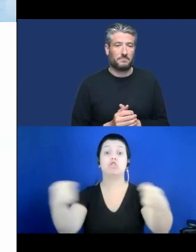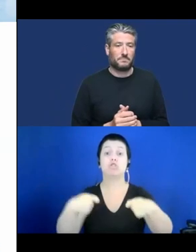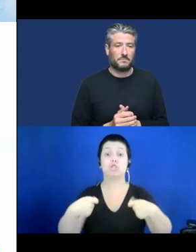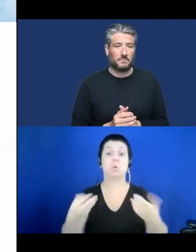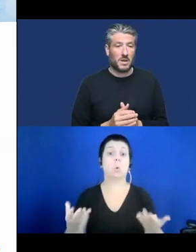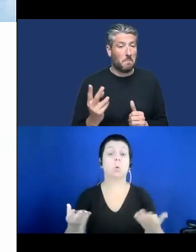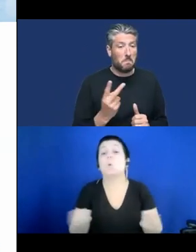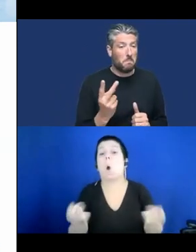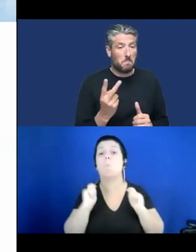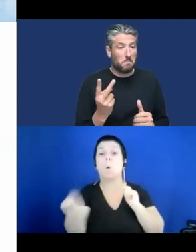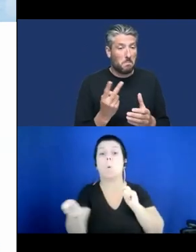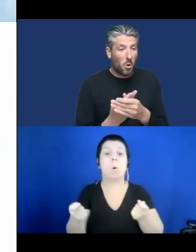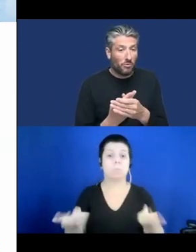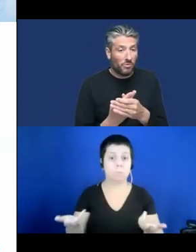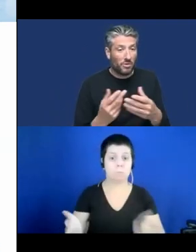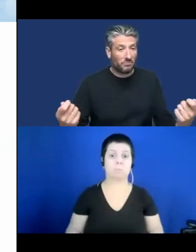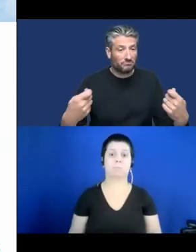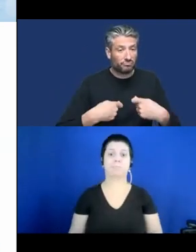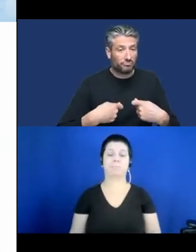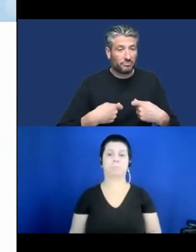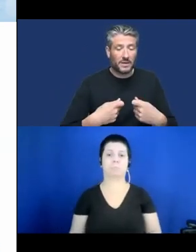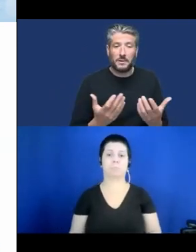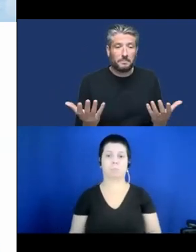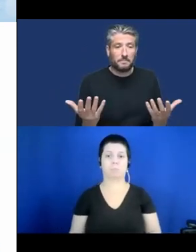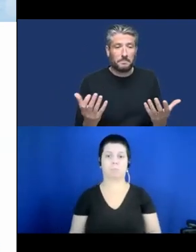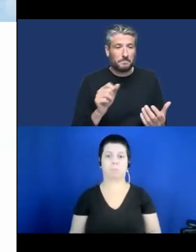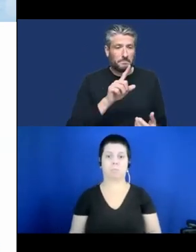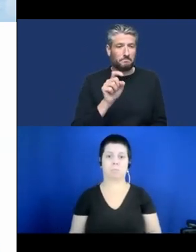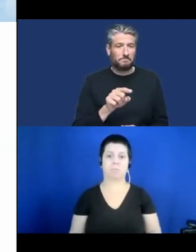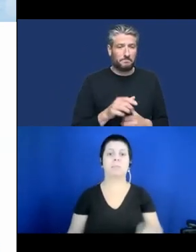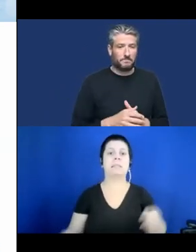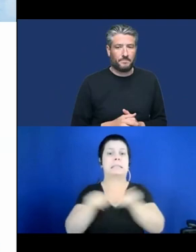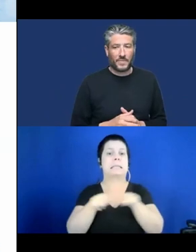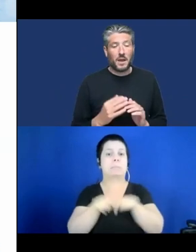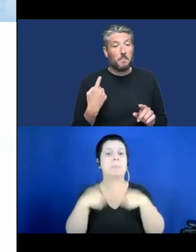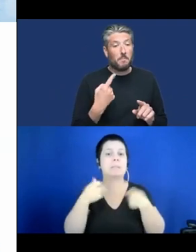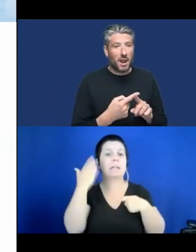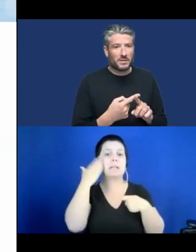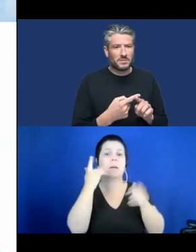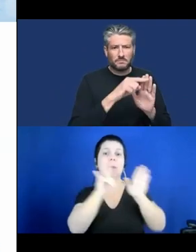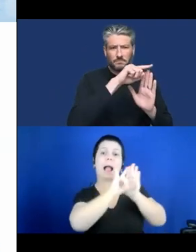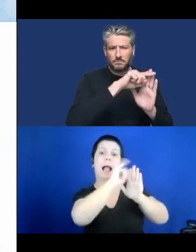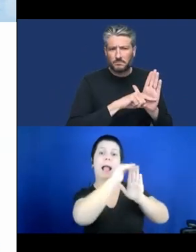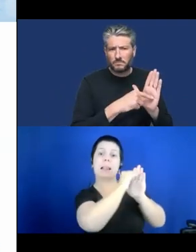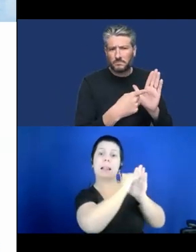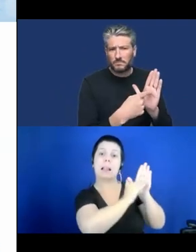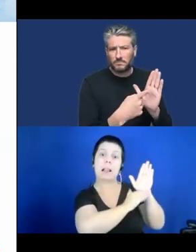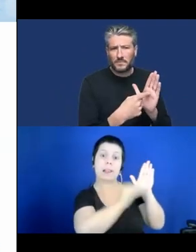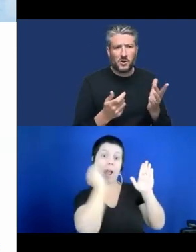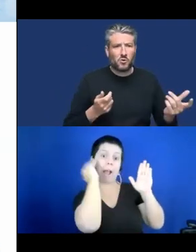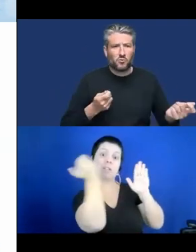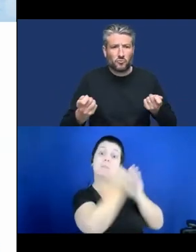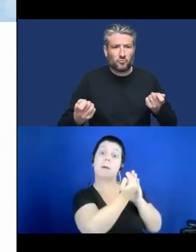And we have to know the regulation that you have to fulfill in order to put your